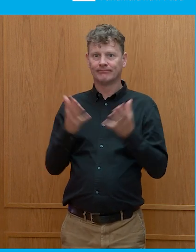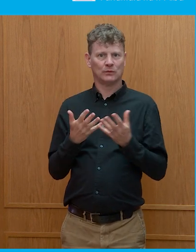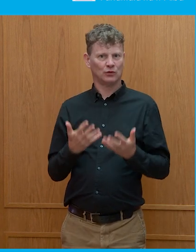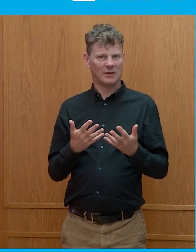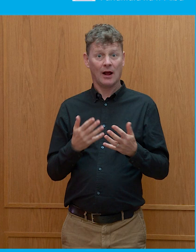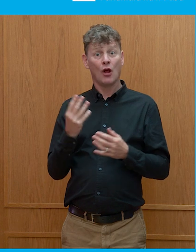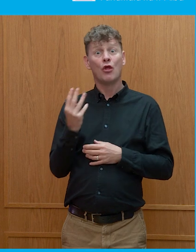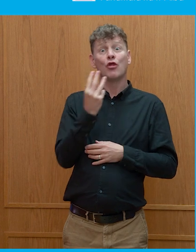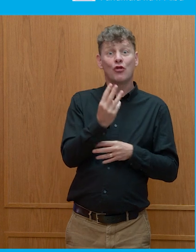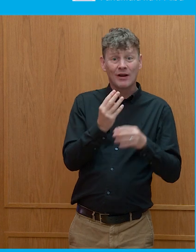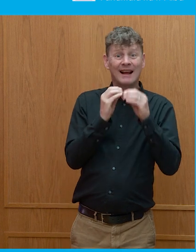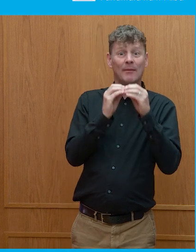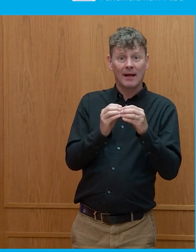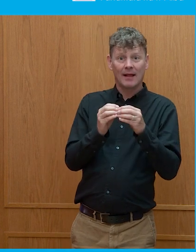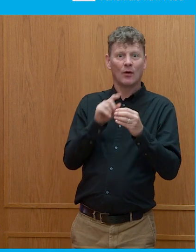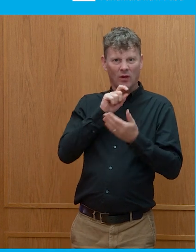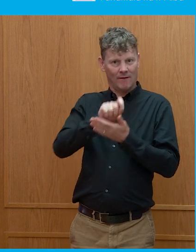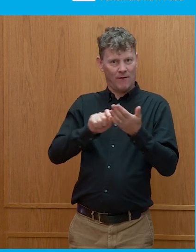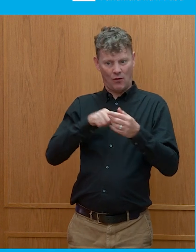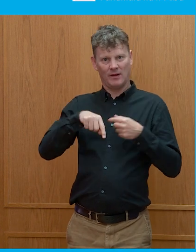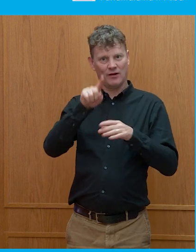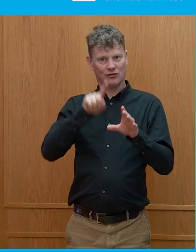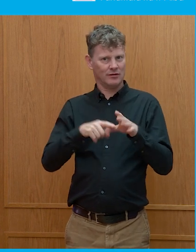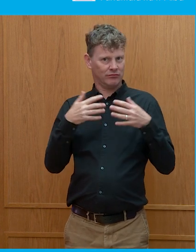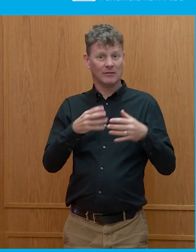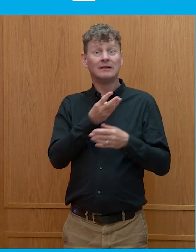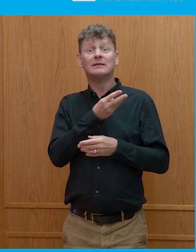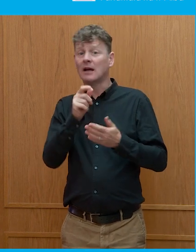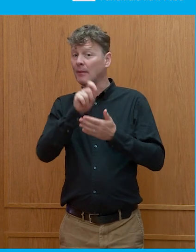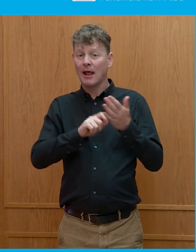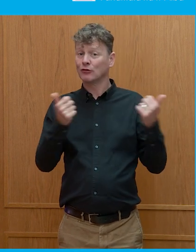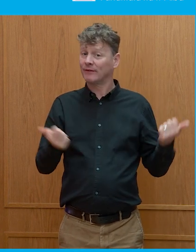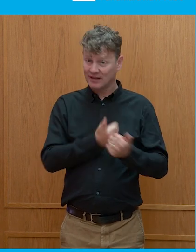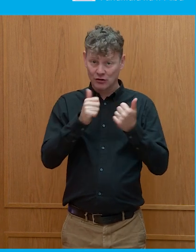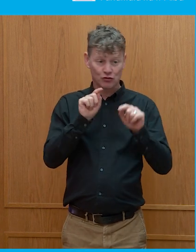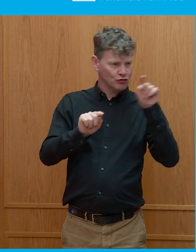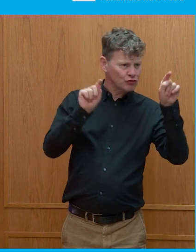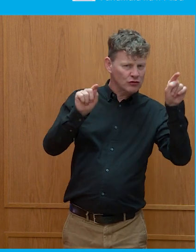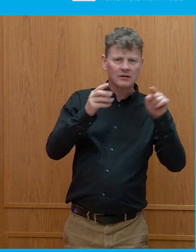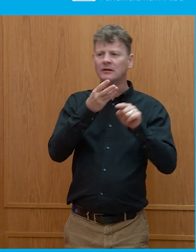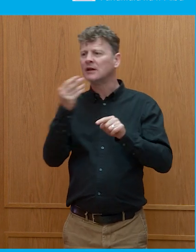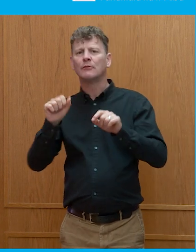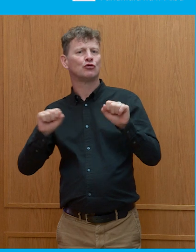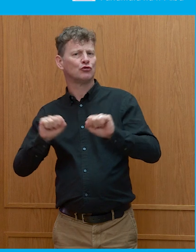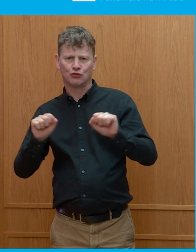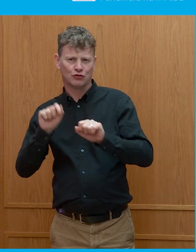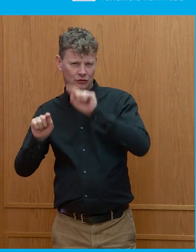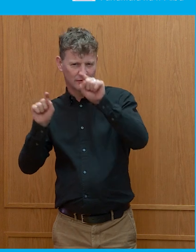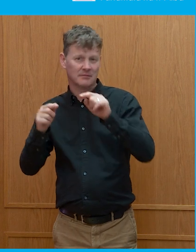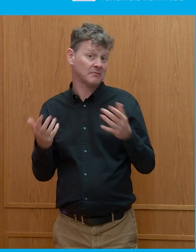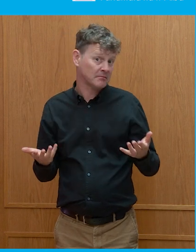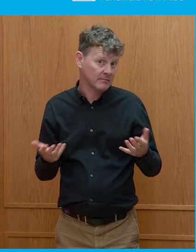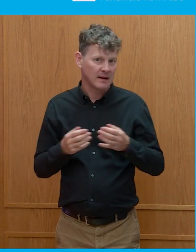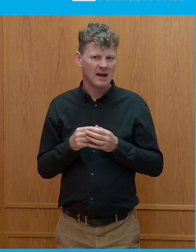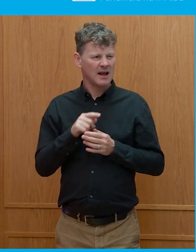3 billion of them voting. Now, some of those elections have taken place. Some have still to take place. But, you know, what's